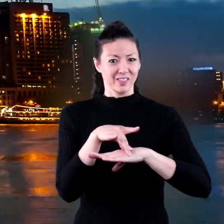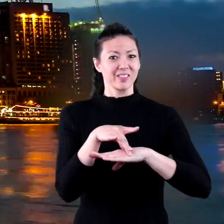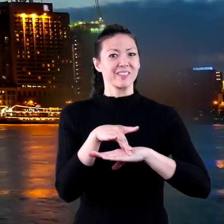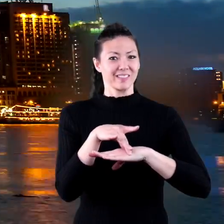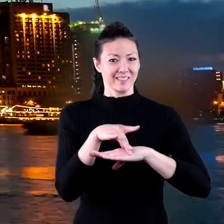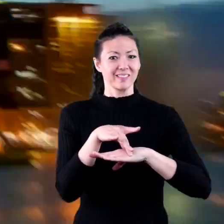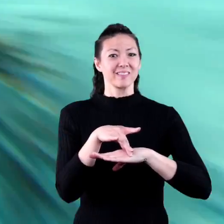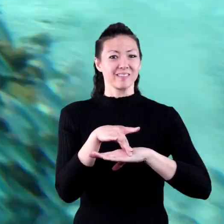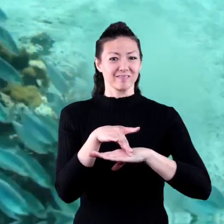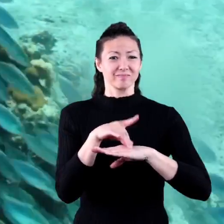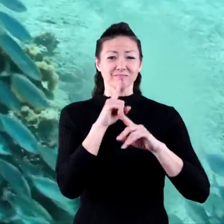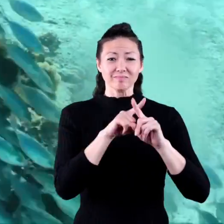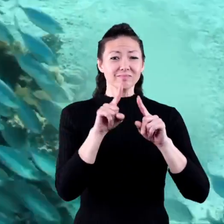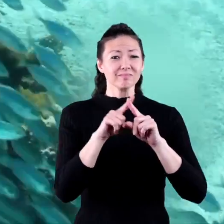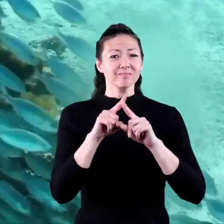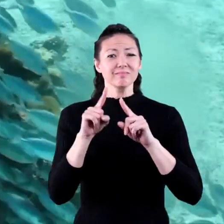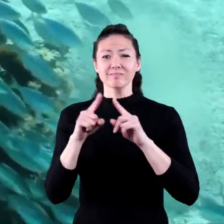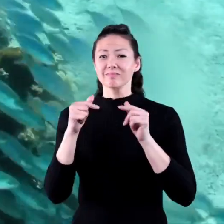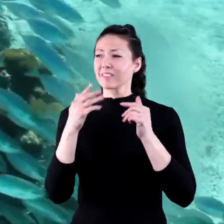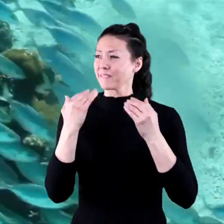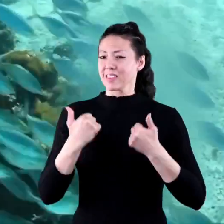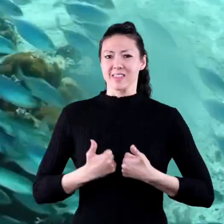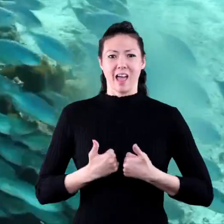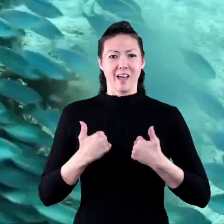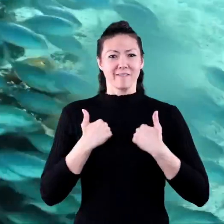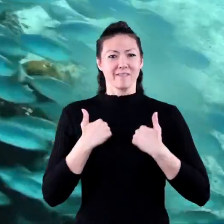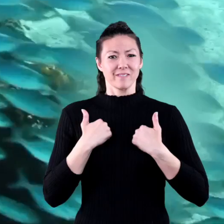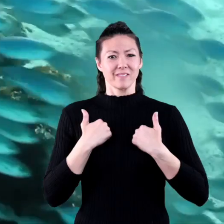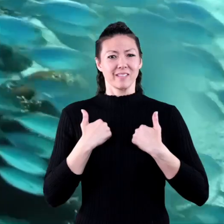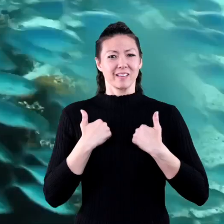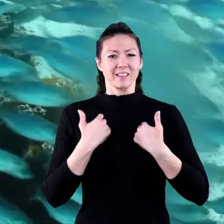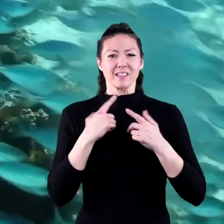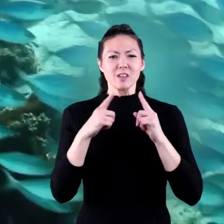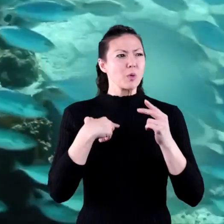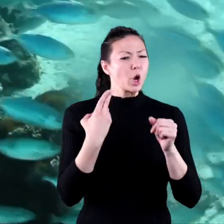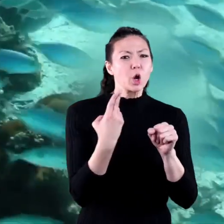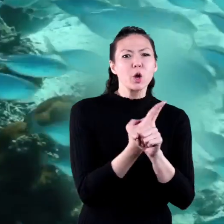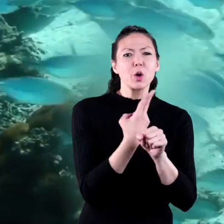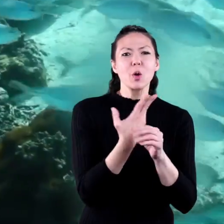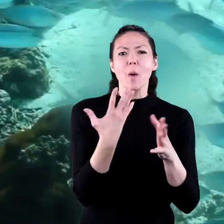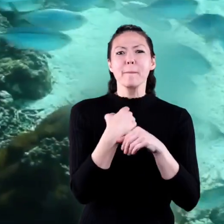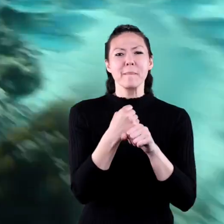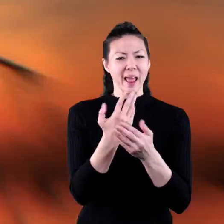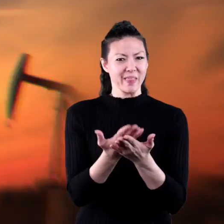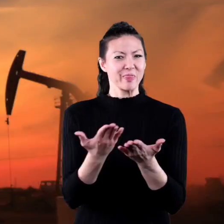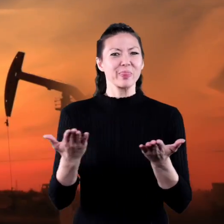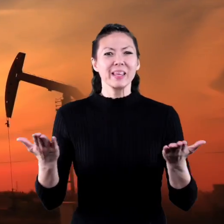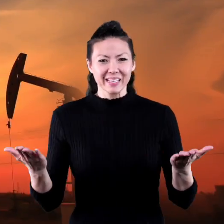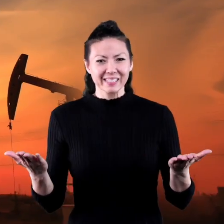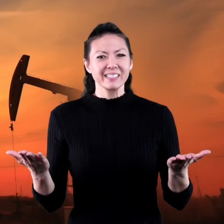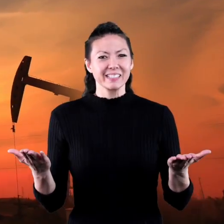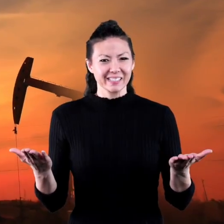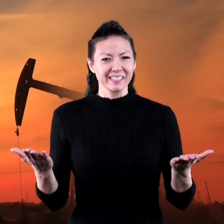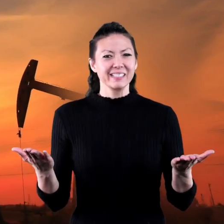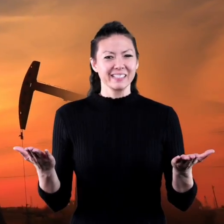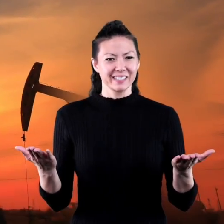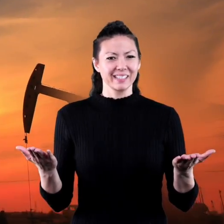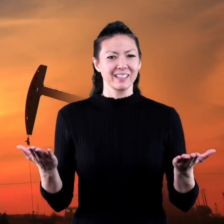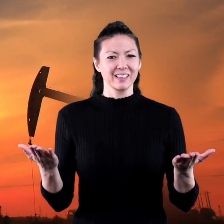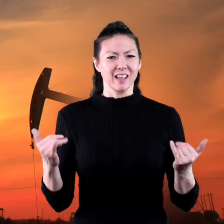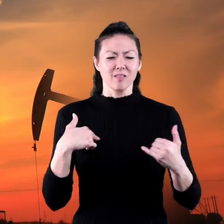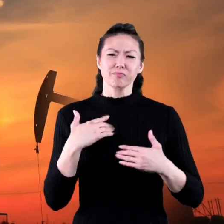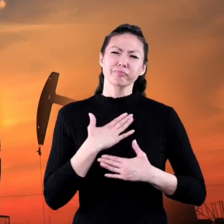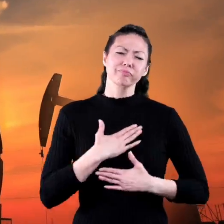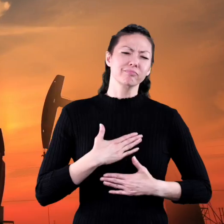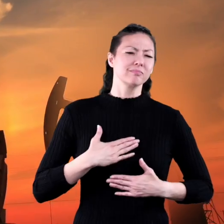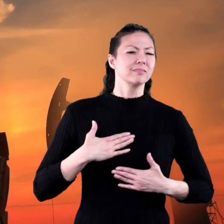and around the Earth, things that are used to sustain our lives, or things that are used to make other things